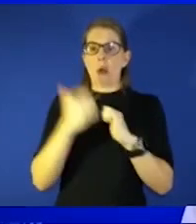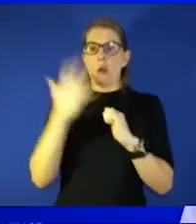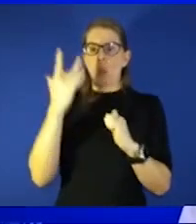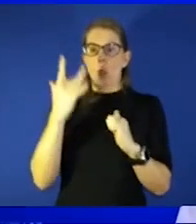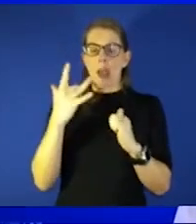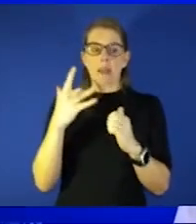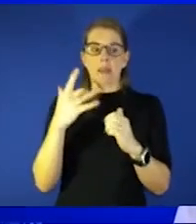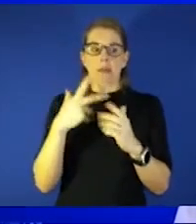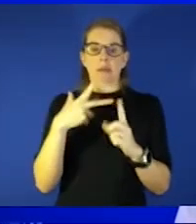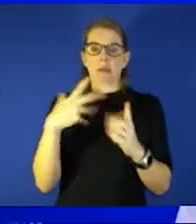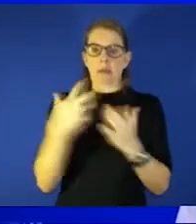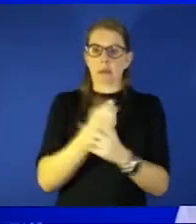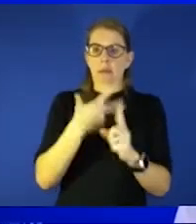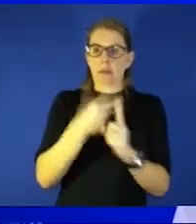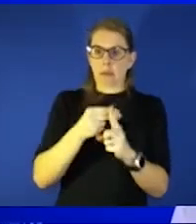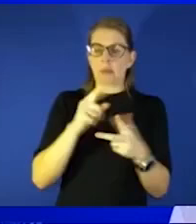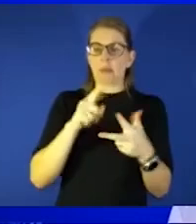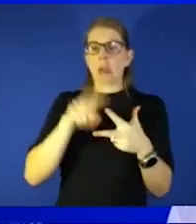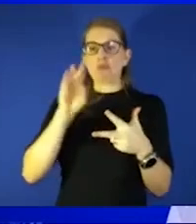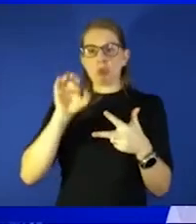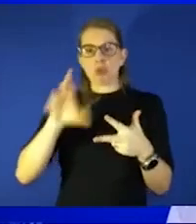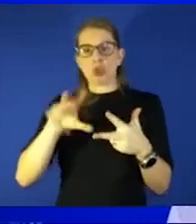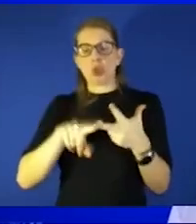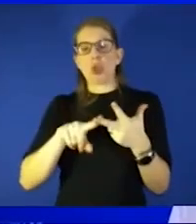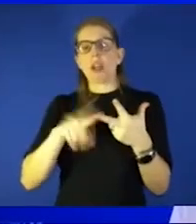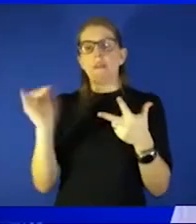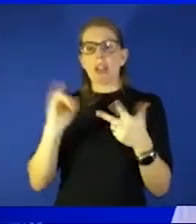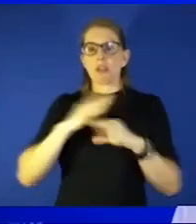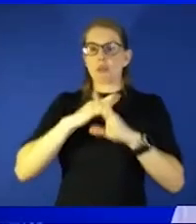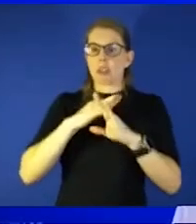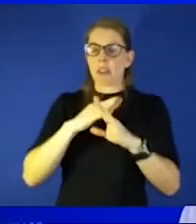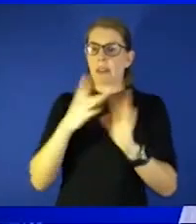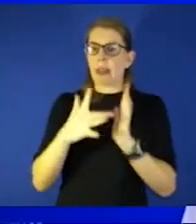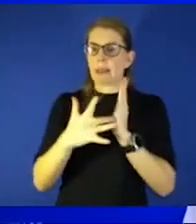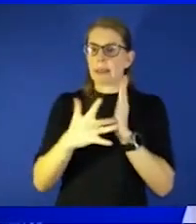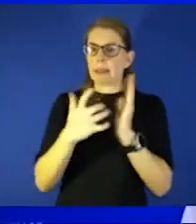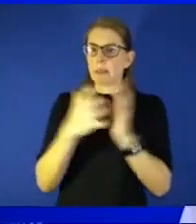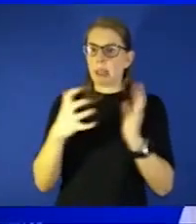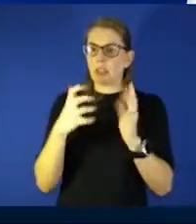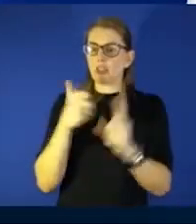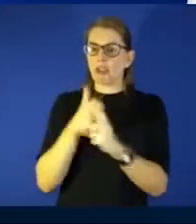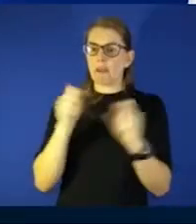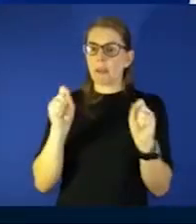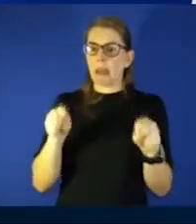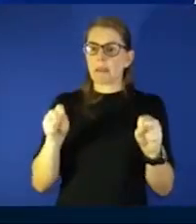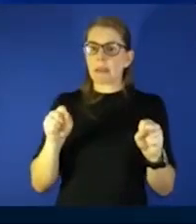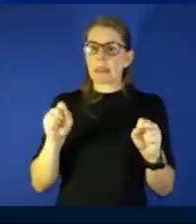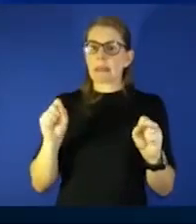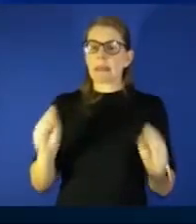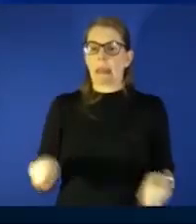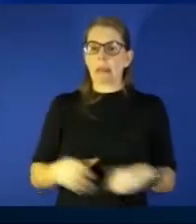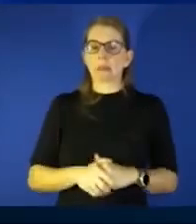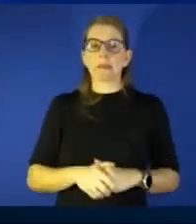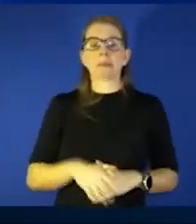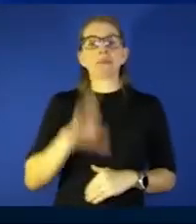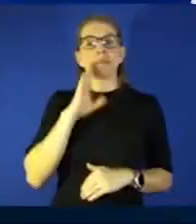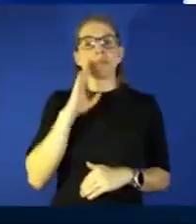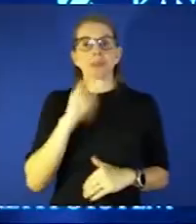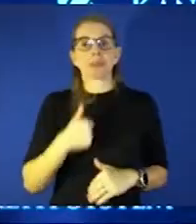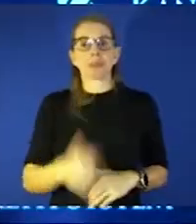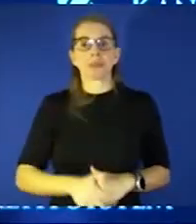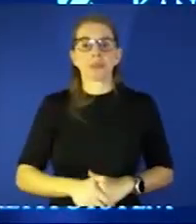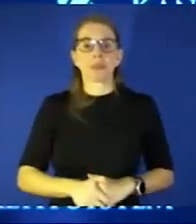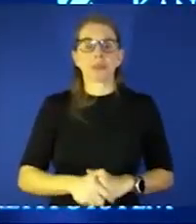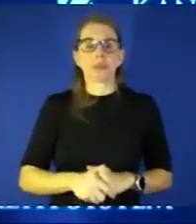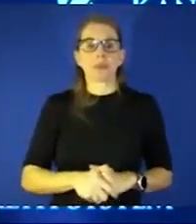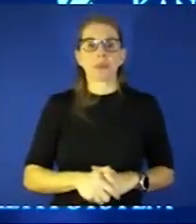interventions those infection prevention techniques as much as you possibly can you know i am uh uh